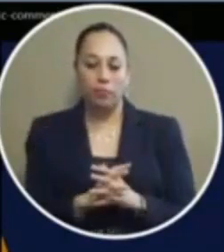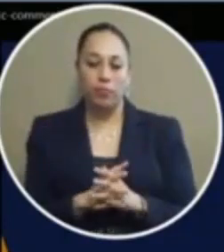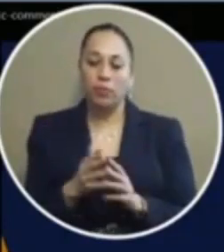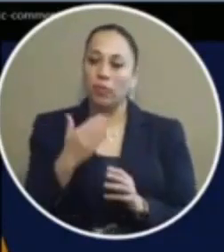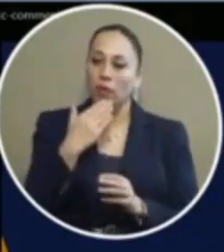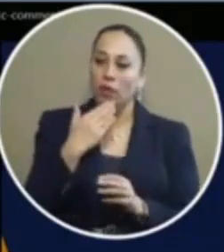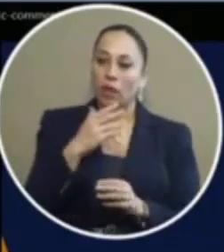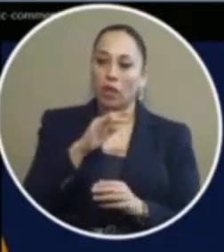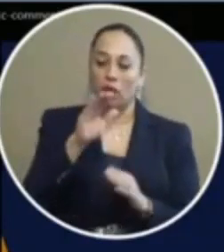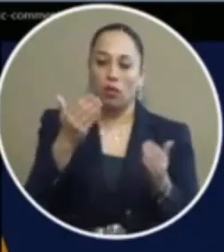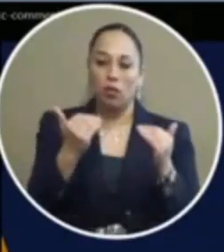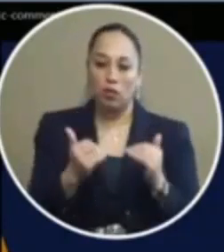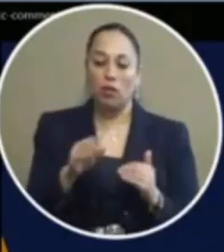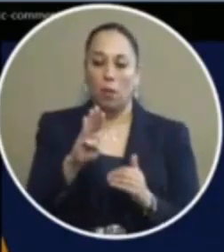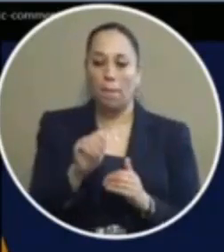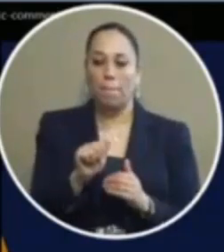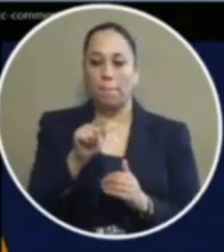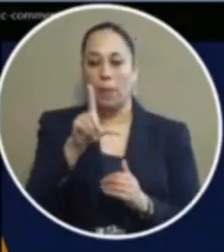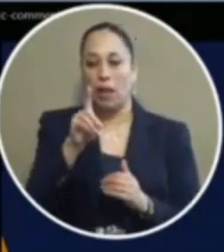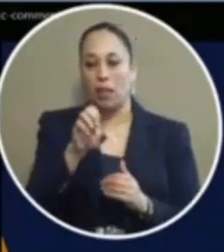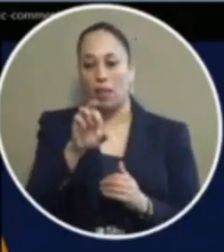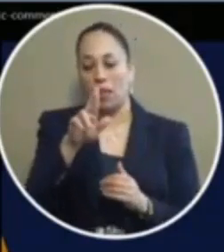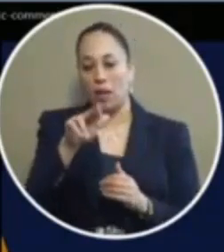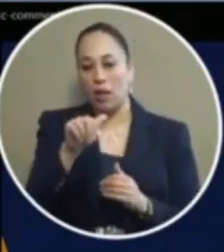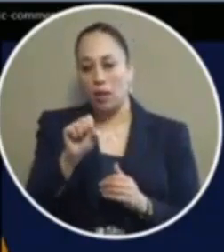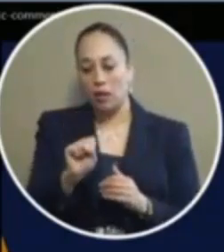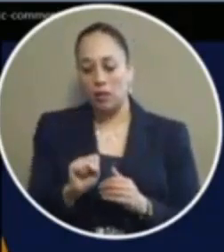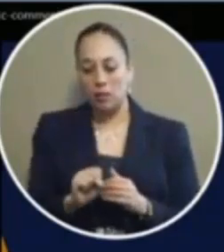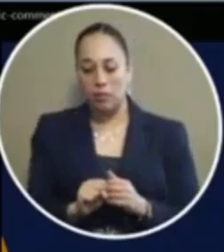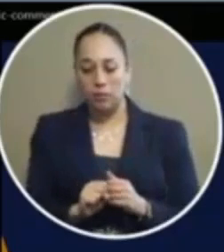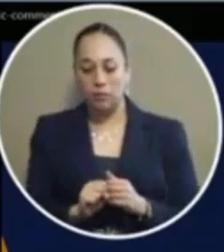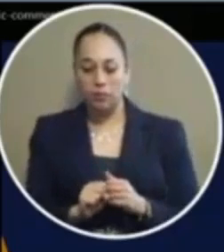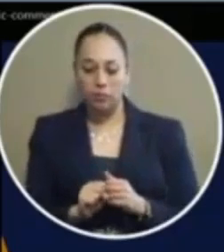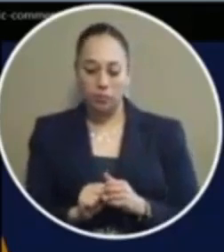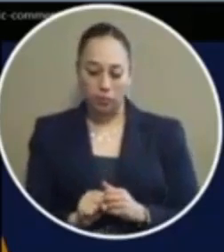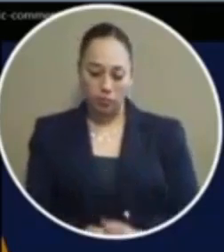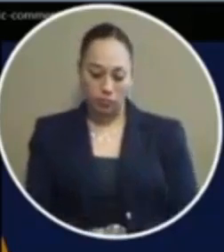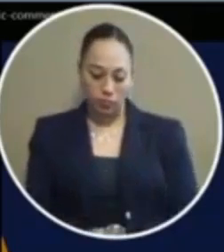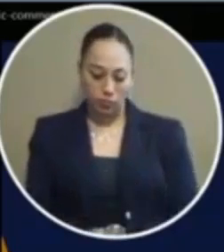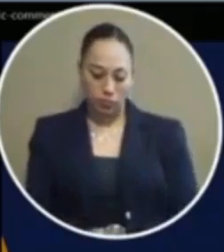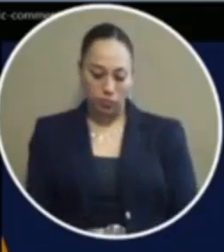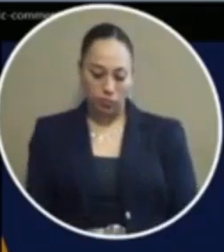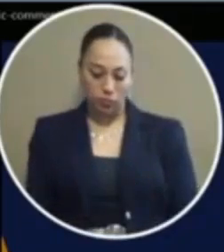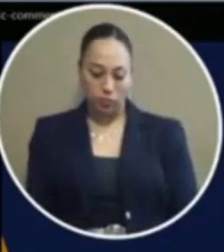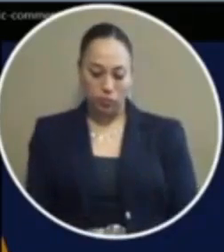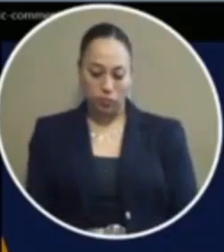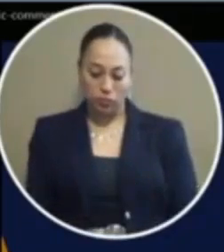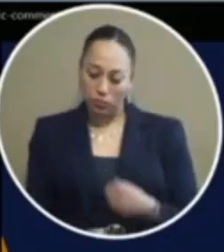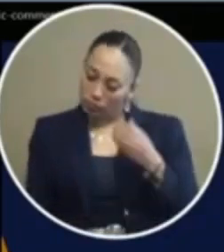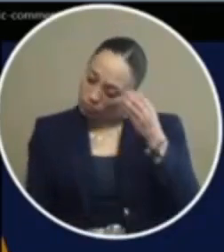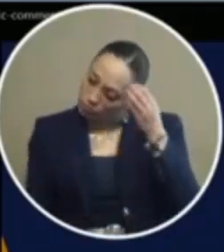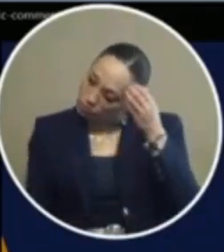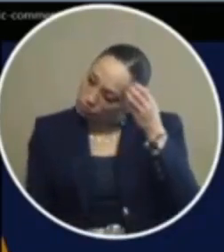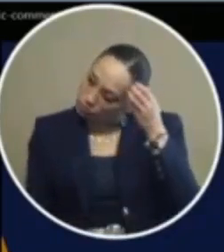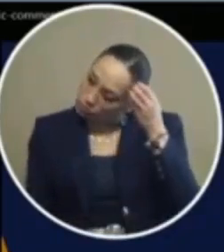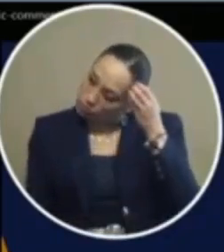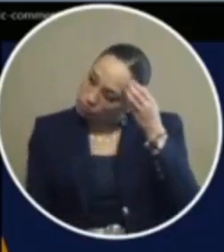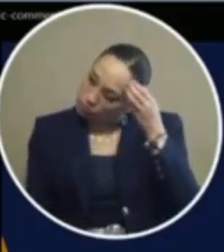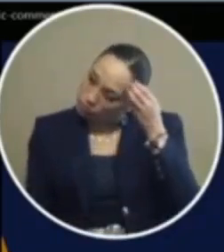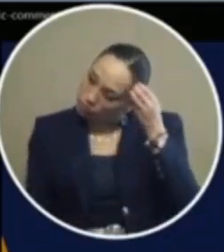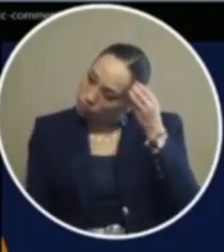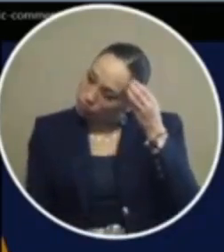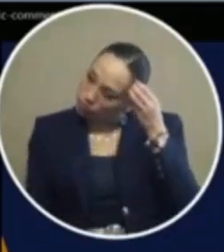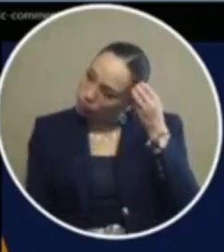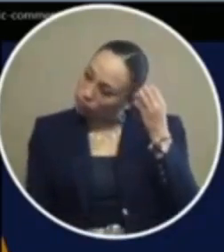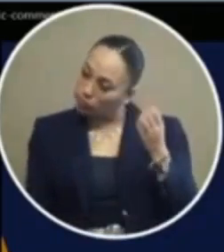next speaker is miss jessica baldera she will be followed by mel garcia miss baldera star six to unmute your telephone and you may begin speaking up to